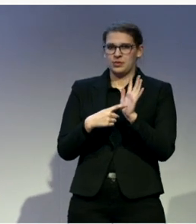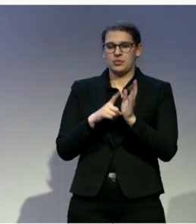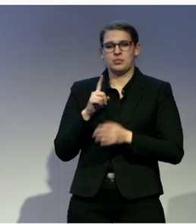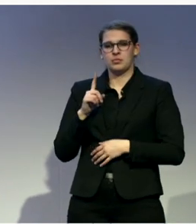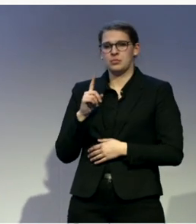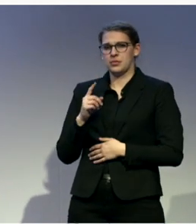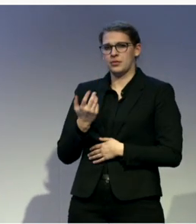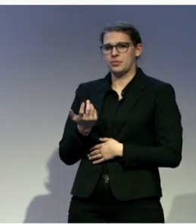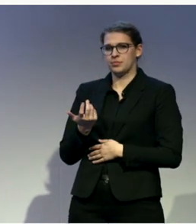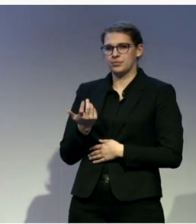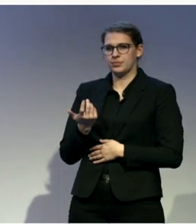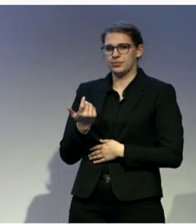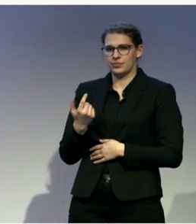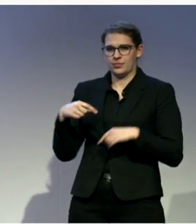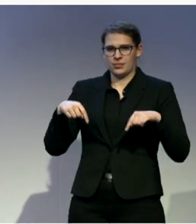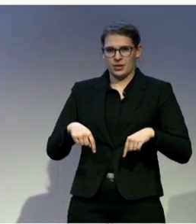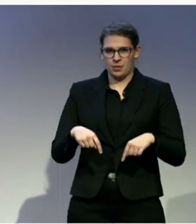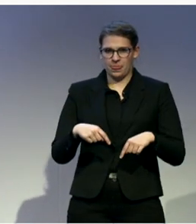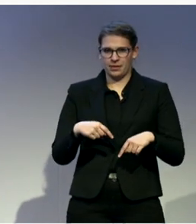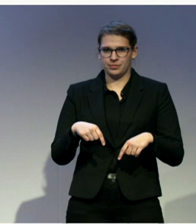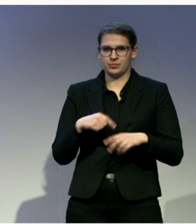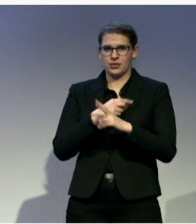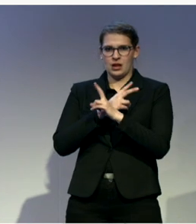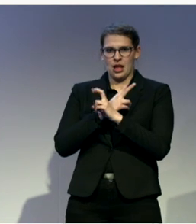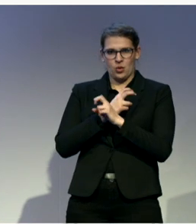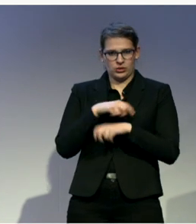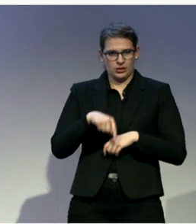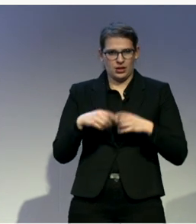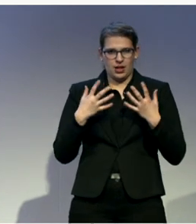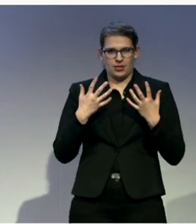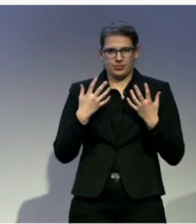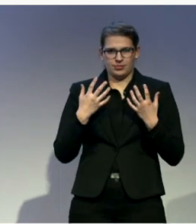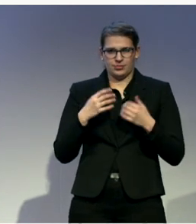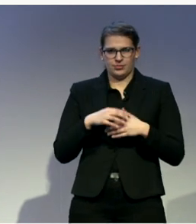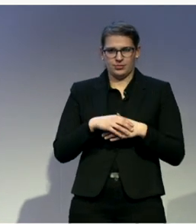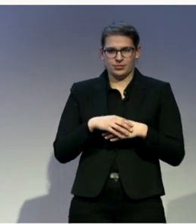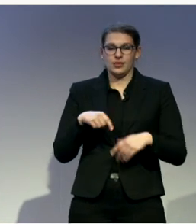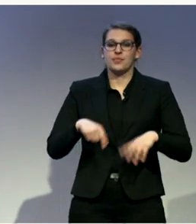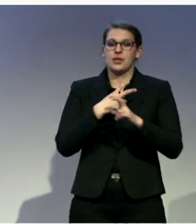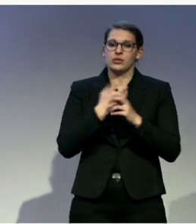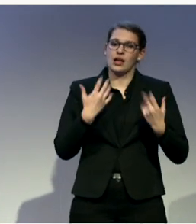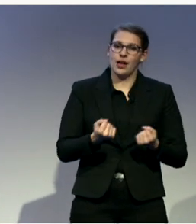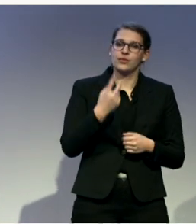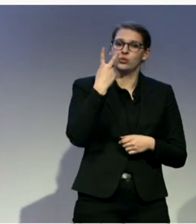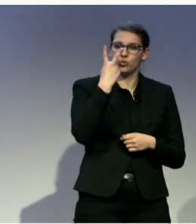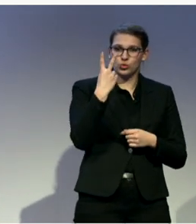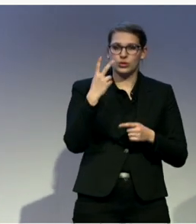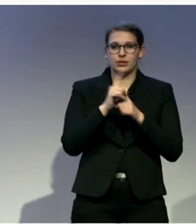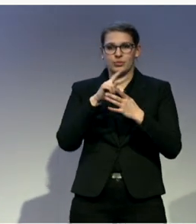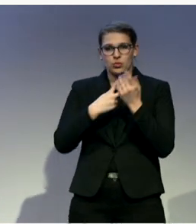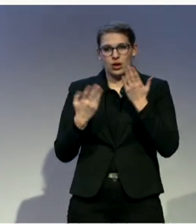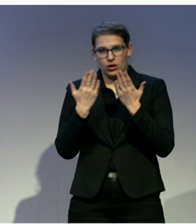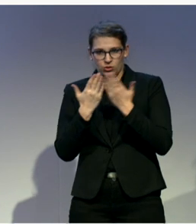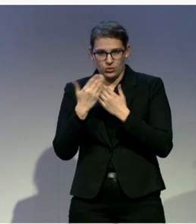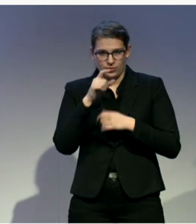main classes, maybe they are integrated or they are in a special school, but they